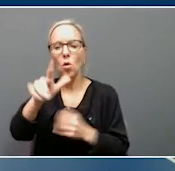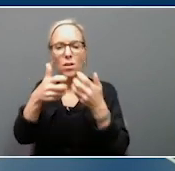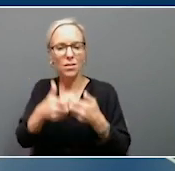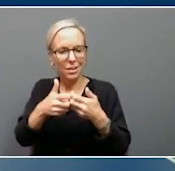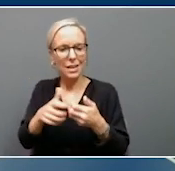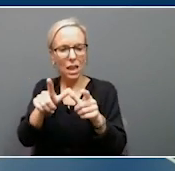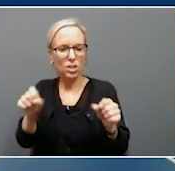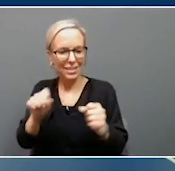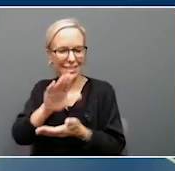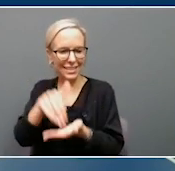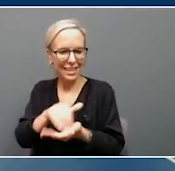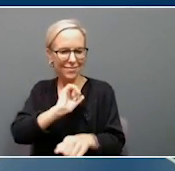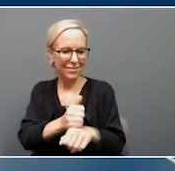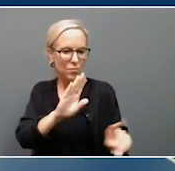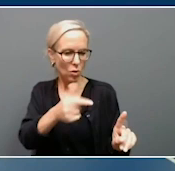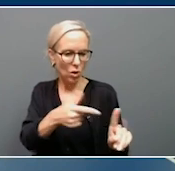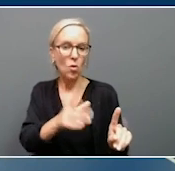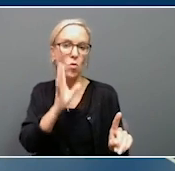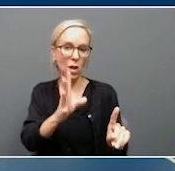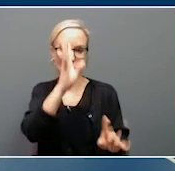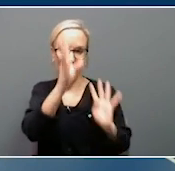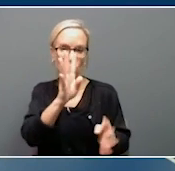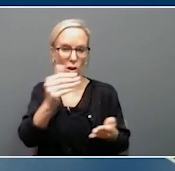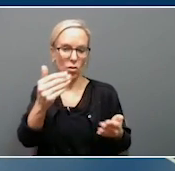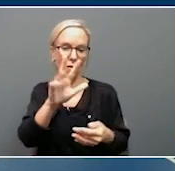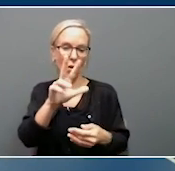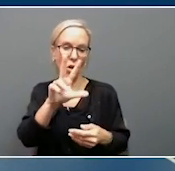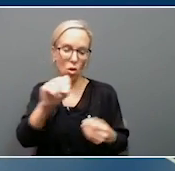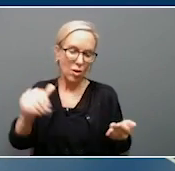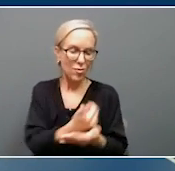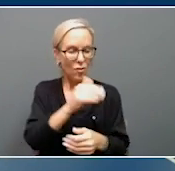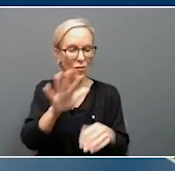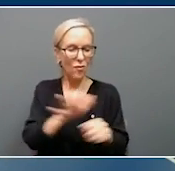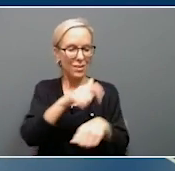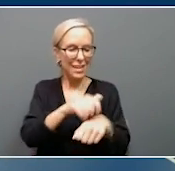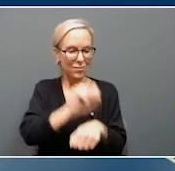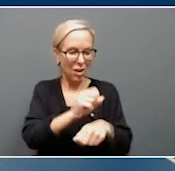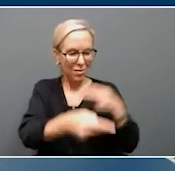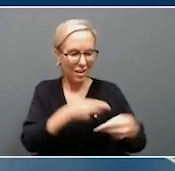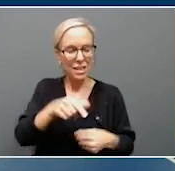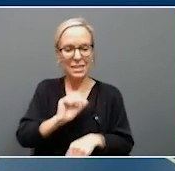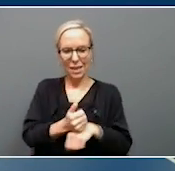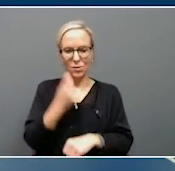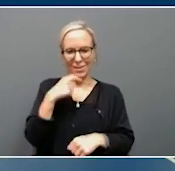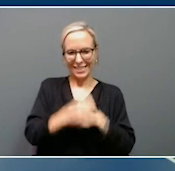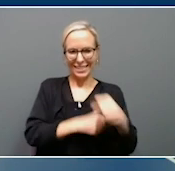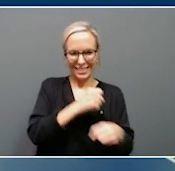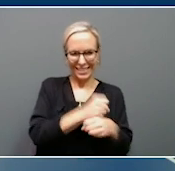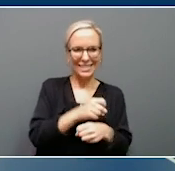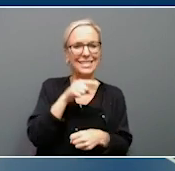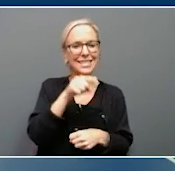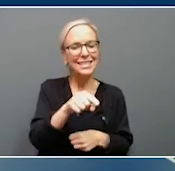Bowling Green that's going to create 30 new full-time jobs. Established earlier this year, Southern Coil Solutions is an